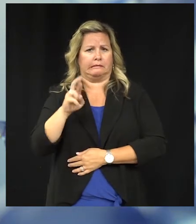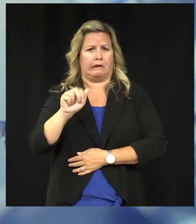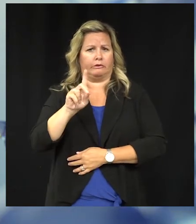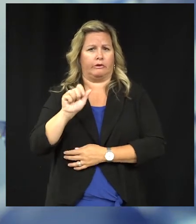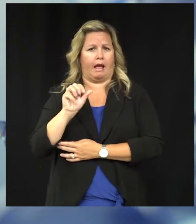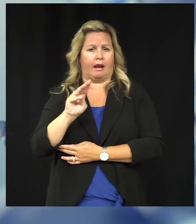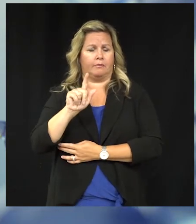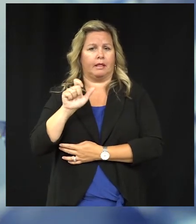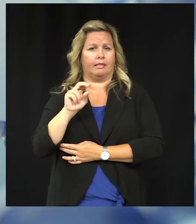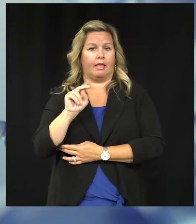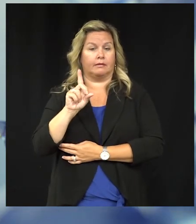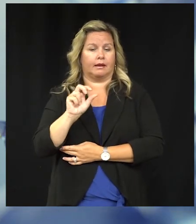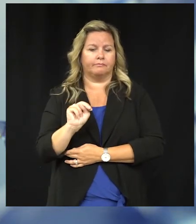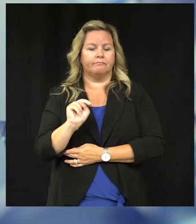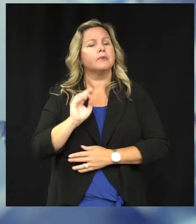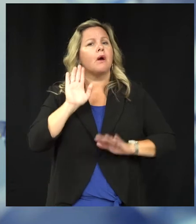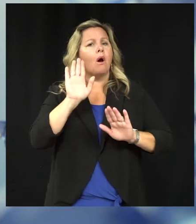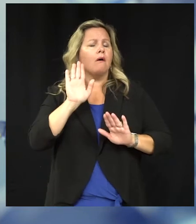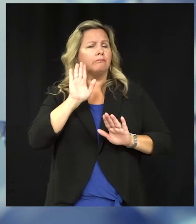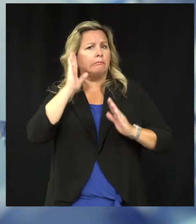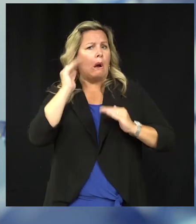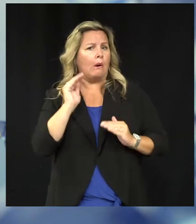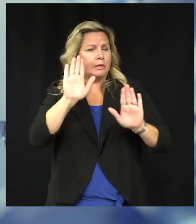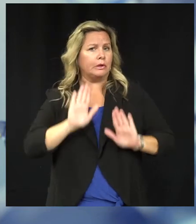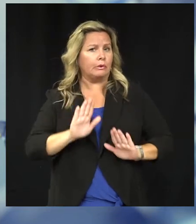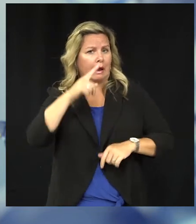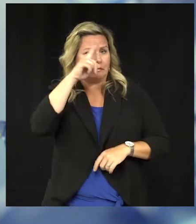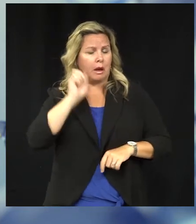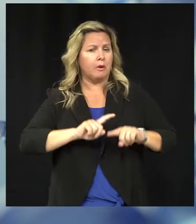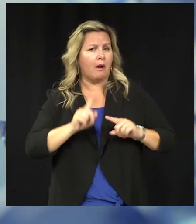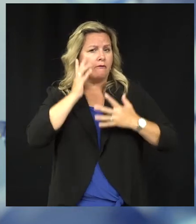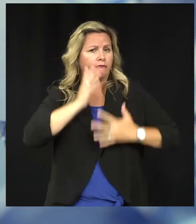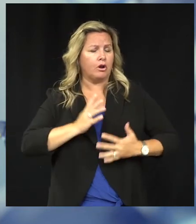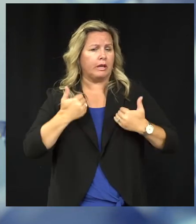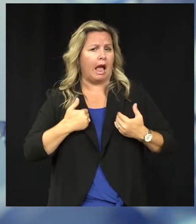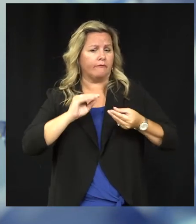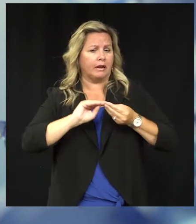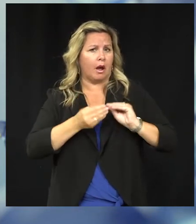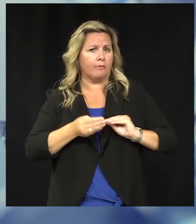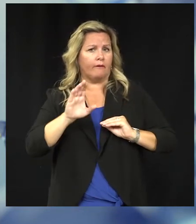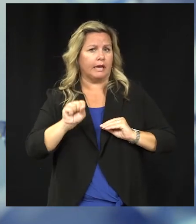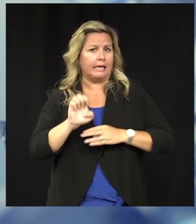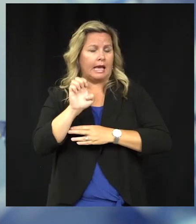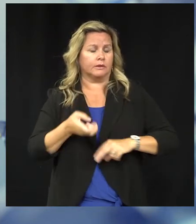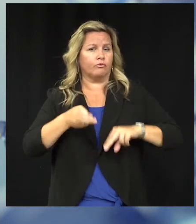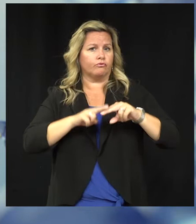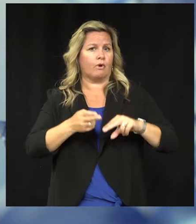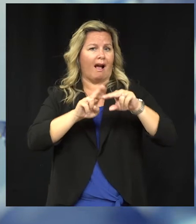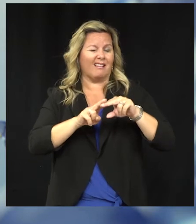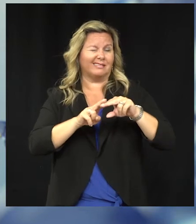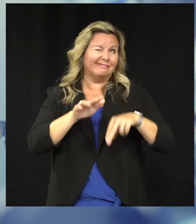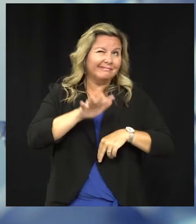had better news to report in terms of our numbers. Lately we've seen our average number of cases per day rise to almost 50.